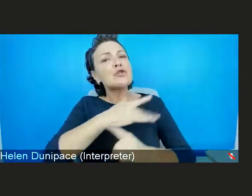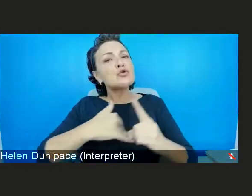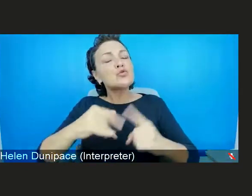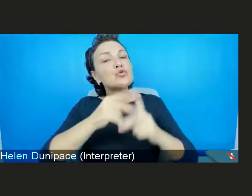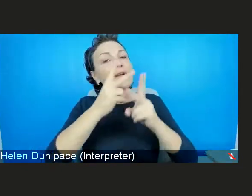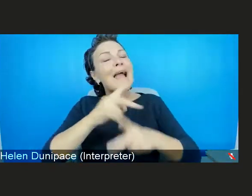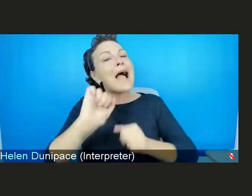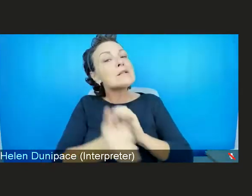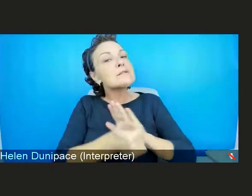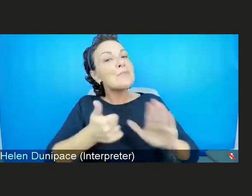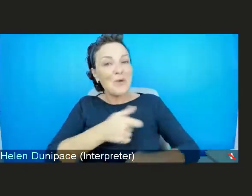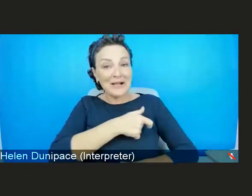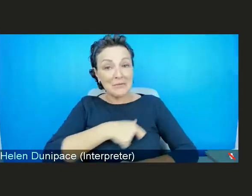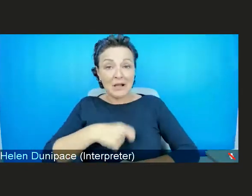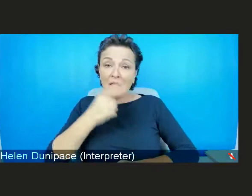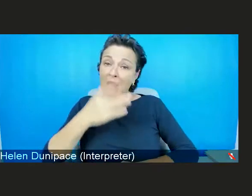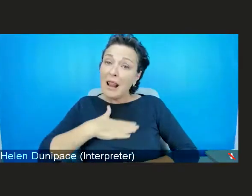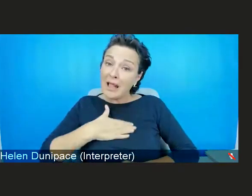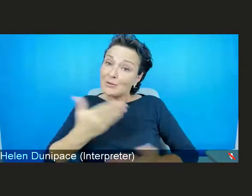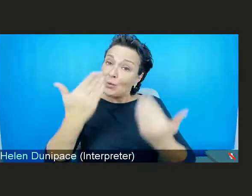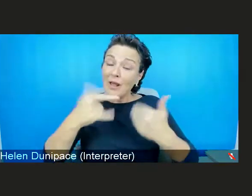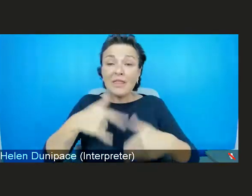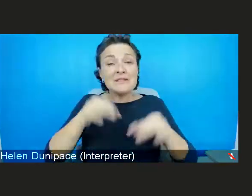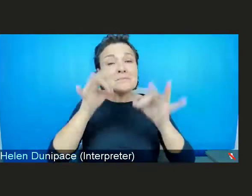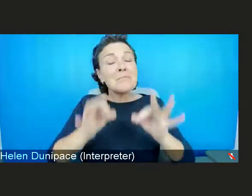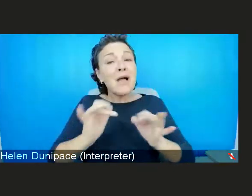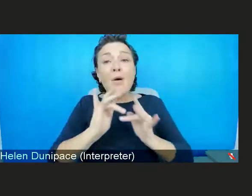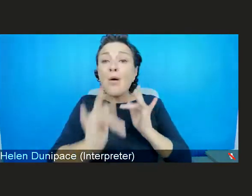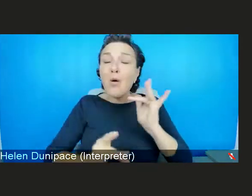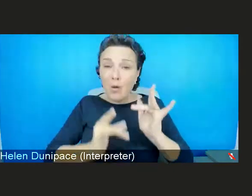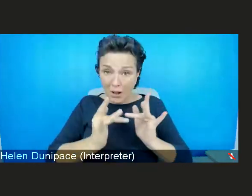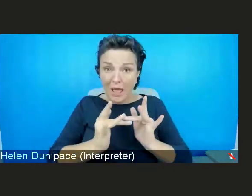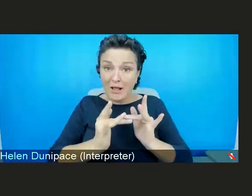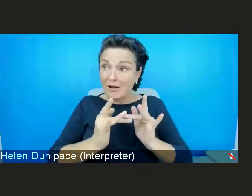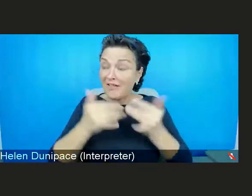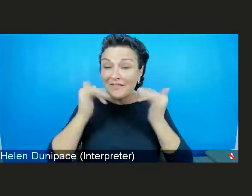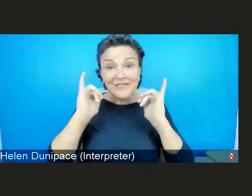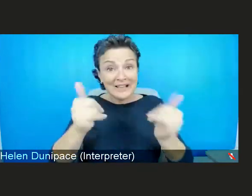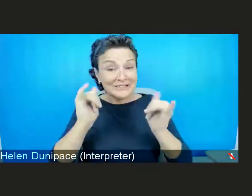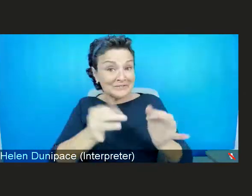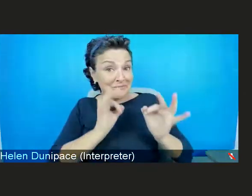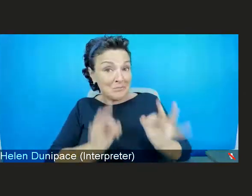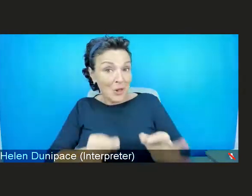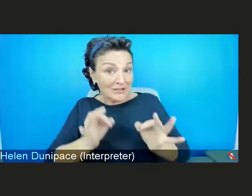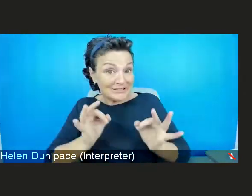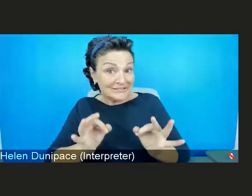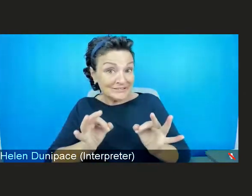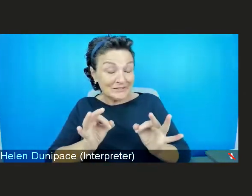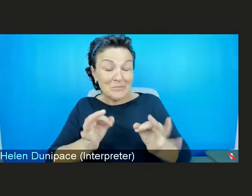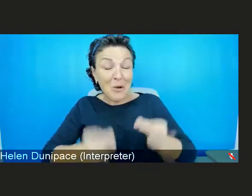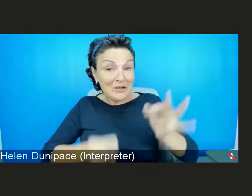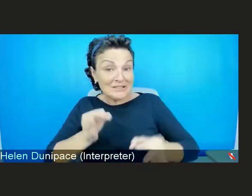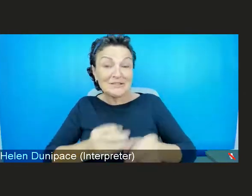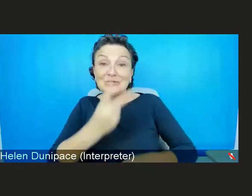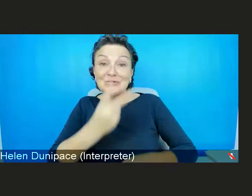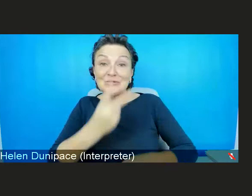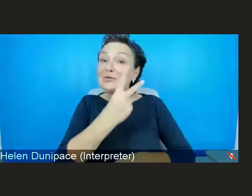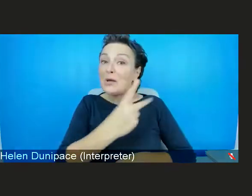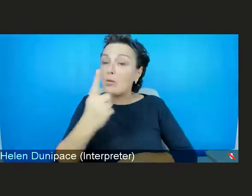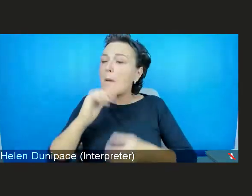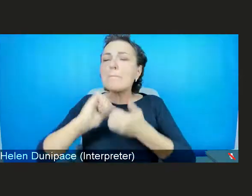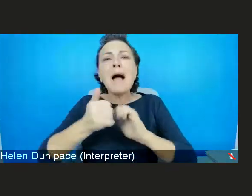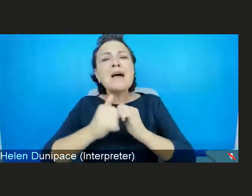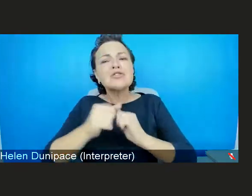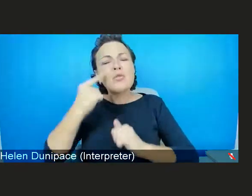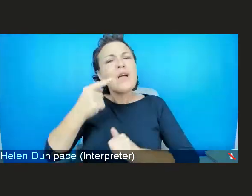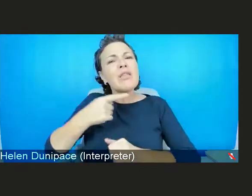I'd like to welcome you all to this special online edition of the Festival of Politics 2021 in partnership with the Parliament's think